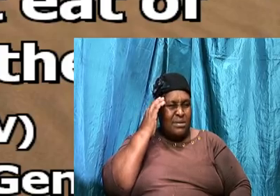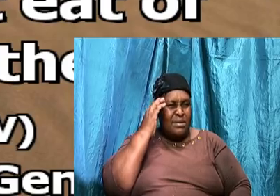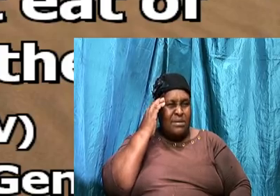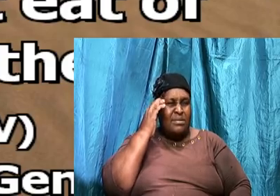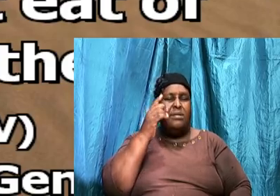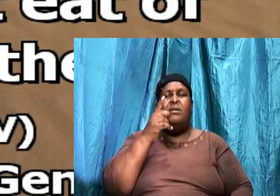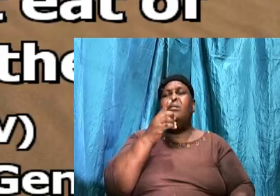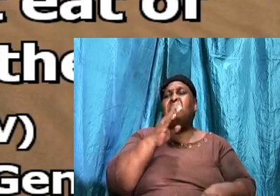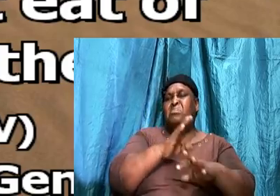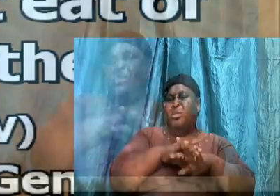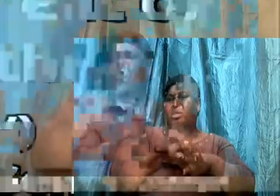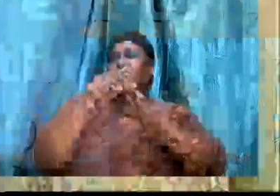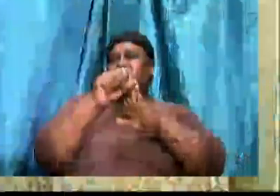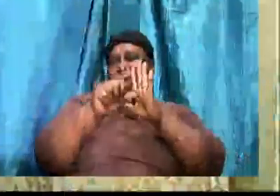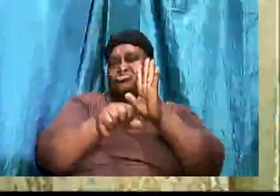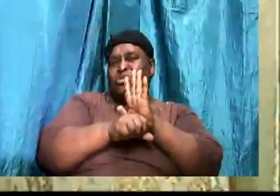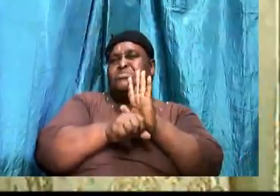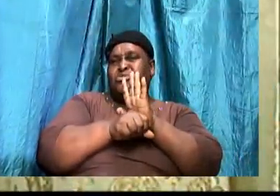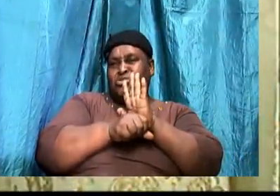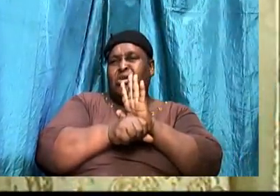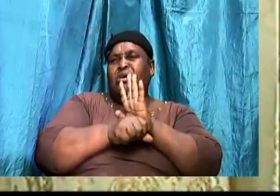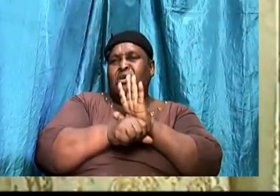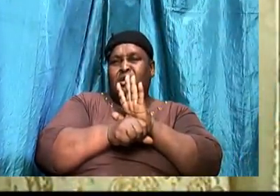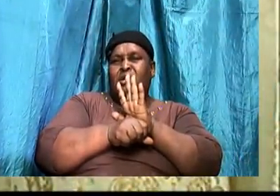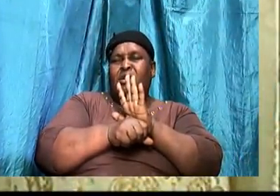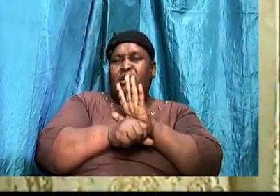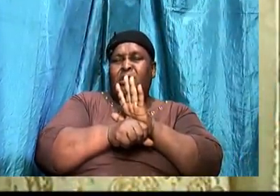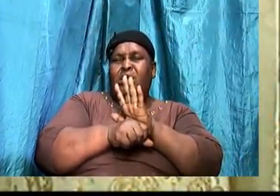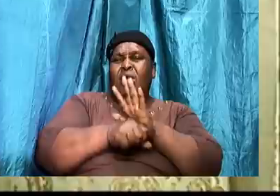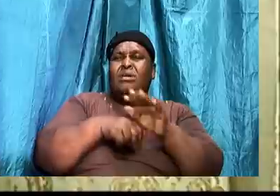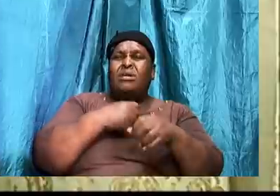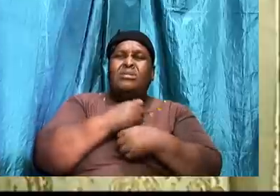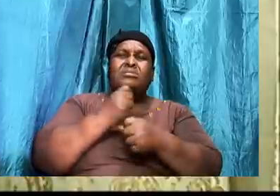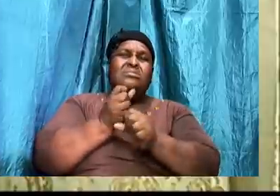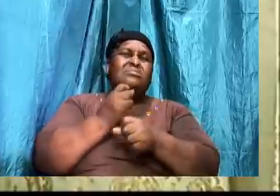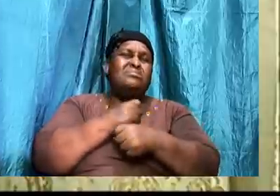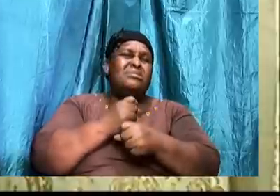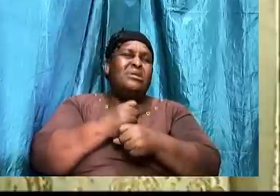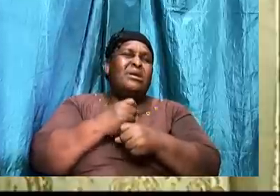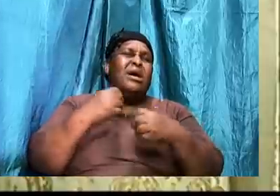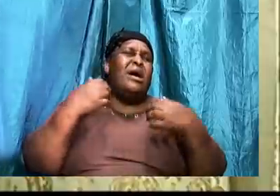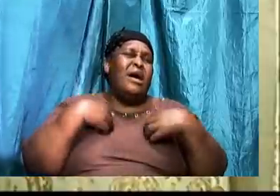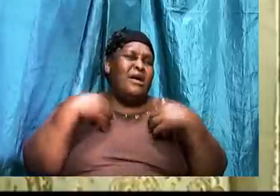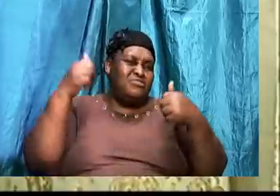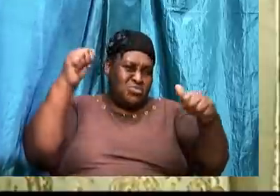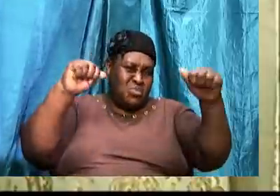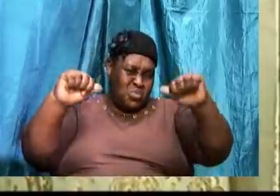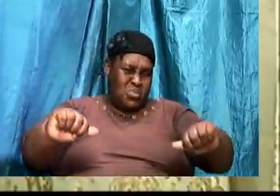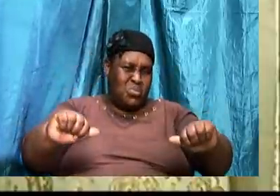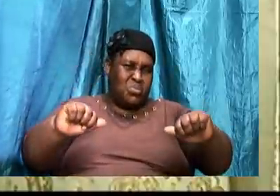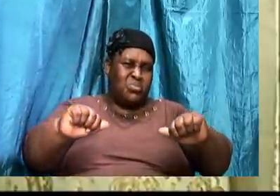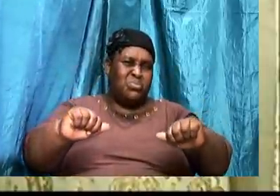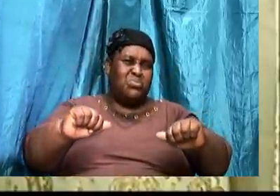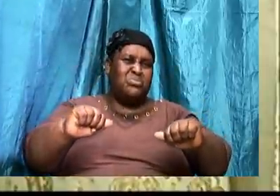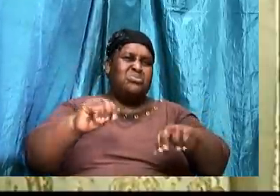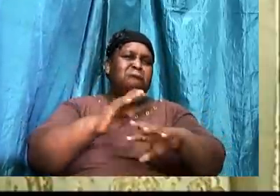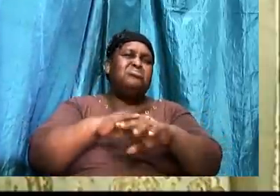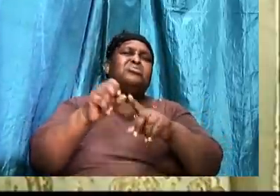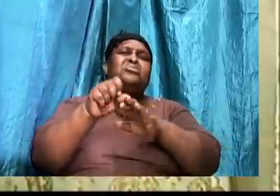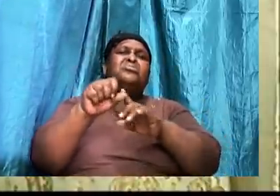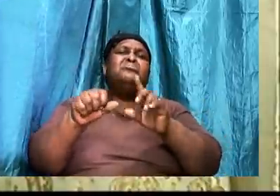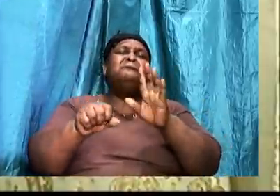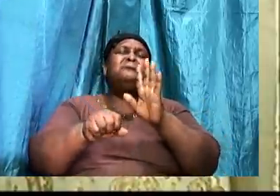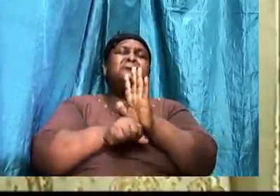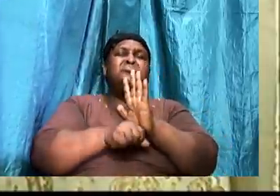He would have had some gain. He would have had some traction. To say, yes. If I dig a little deeper. If I